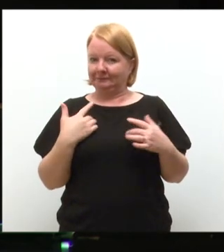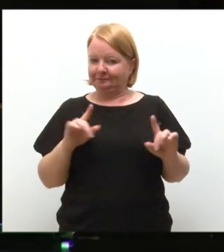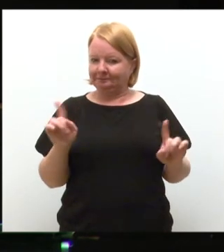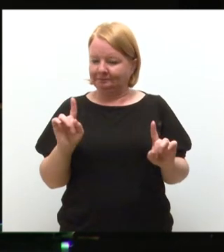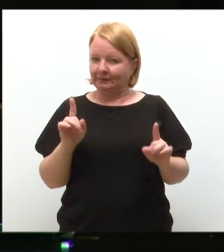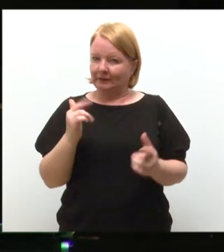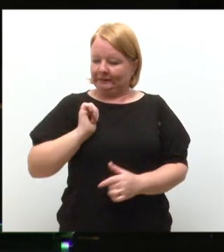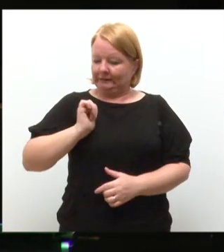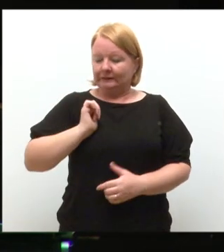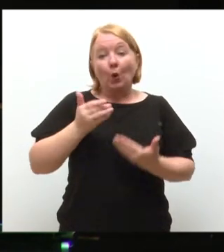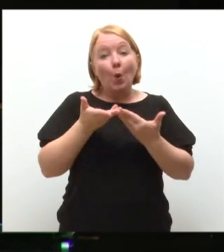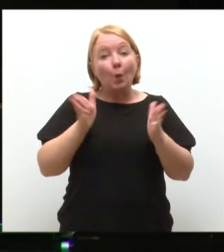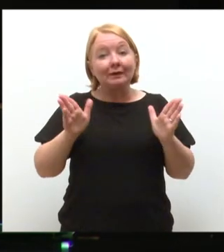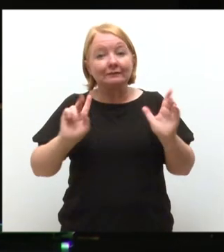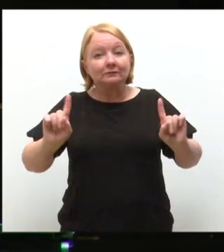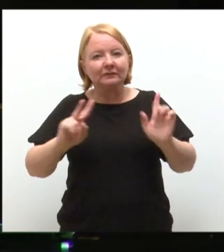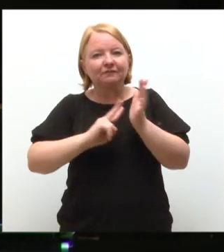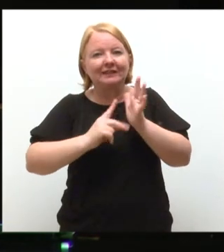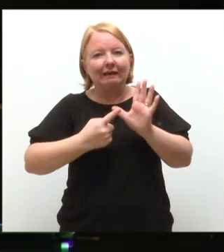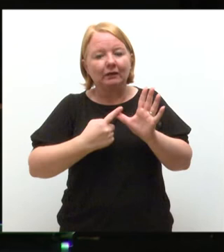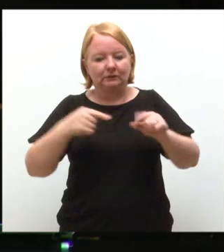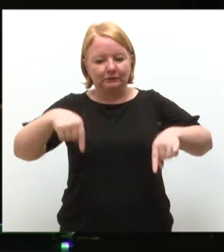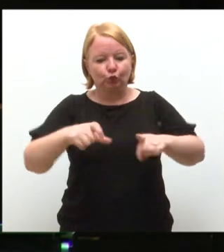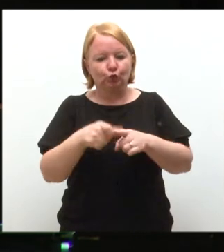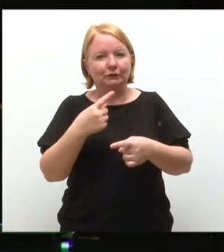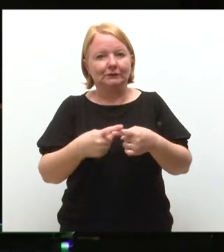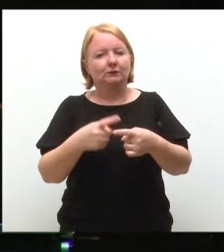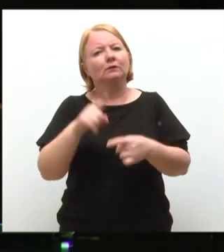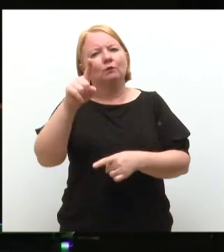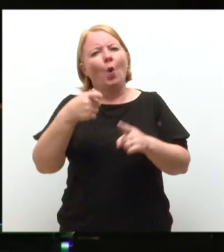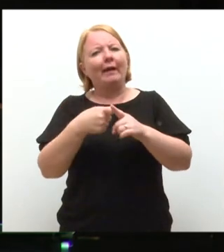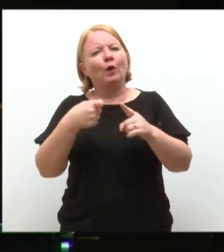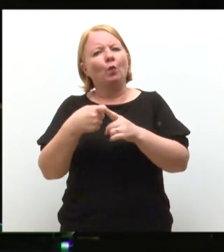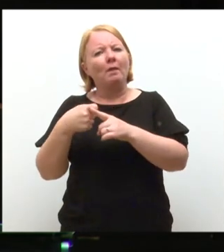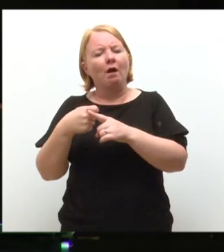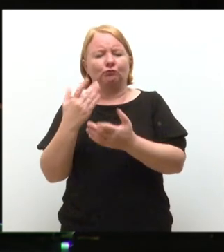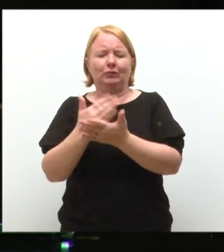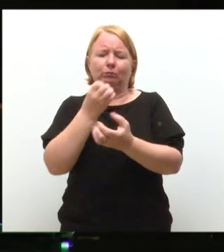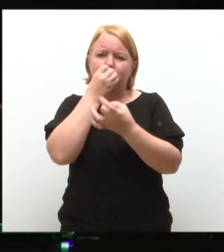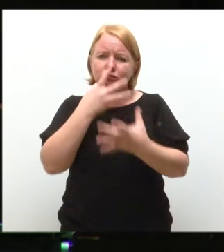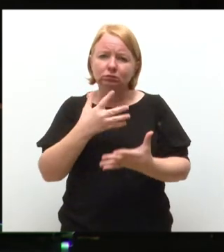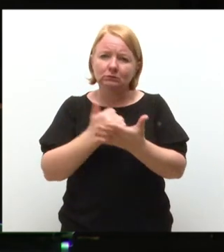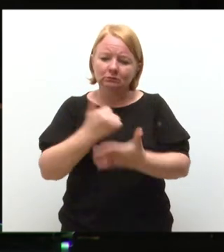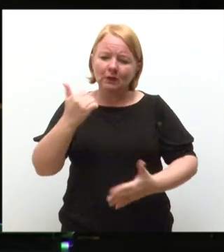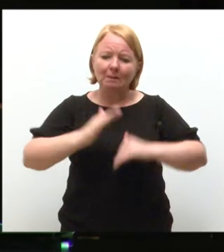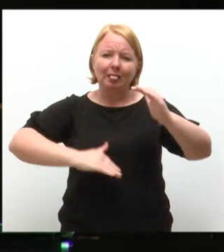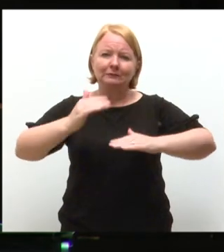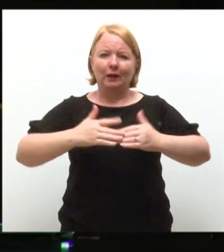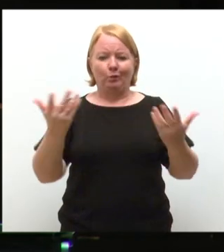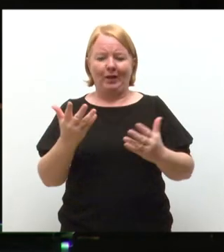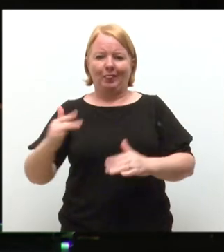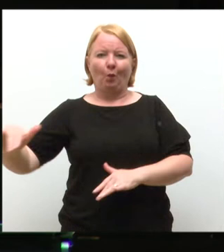imminent opening of V&A Dundee. Housed in Kengo Kumar's magnificent building at the heart of our waterfront.